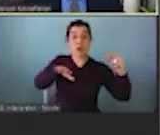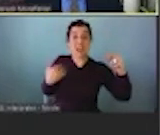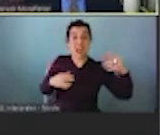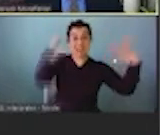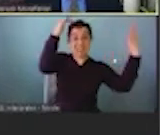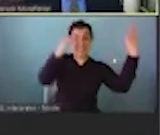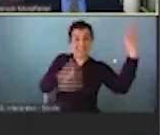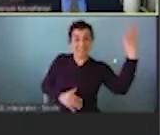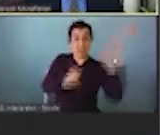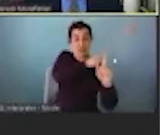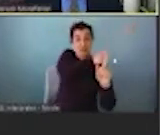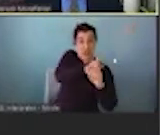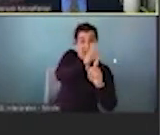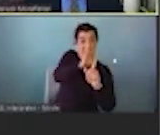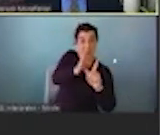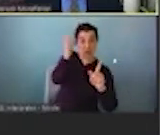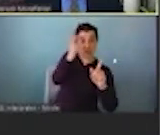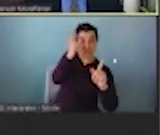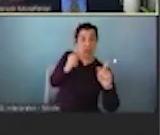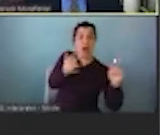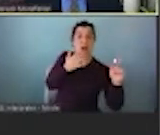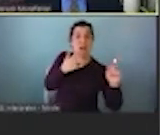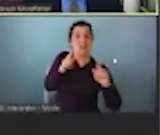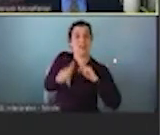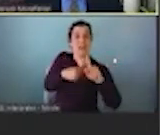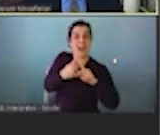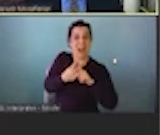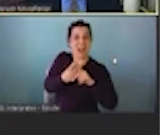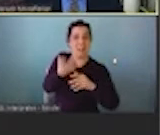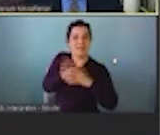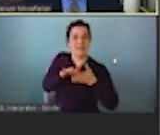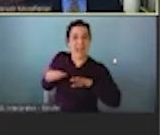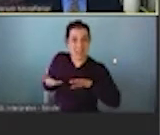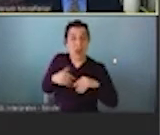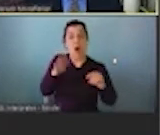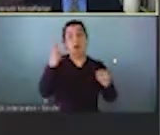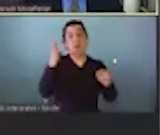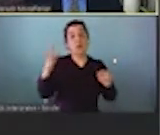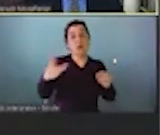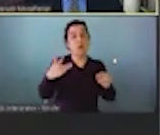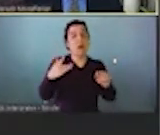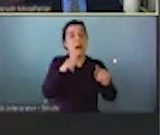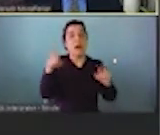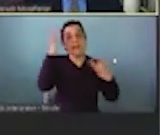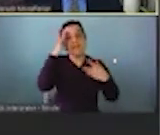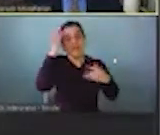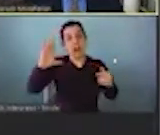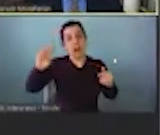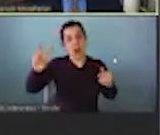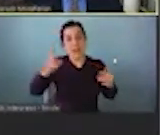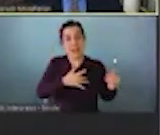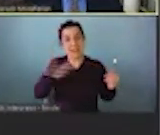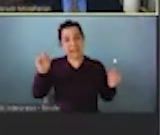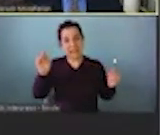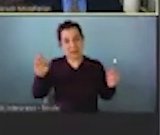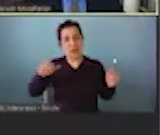direct causes of these deaths. The colors are different types of deaths. And blue is mostly chronic diseases, cardiovascular diseases, cancers,